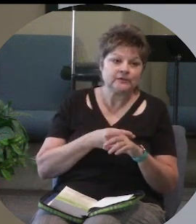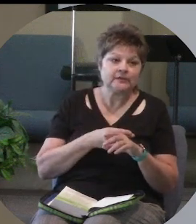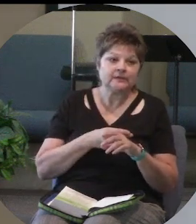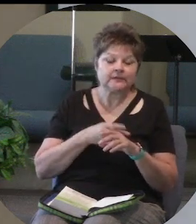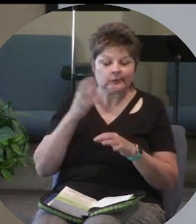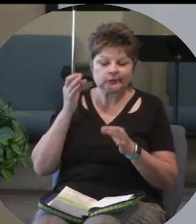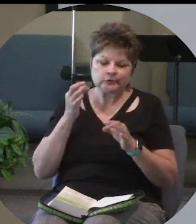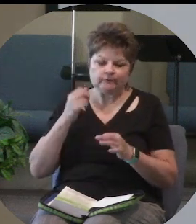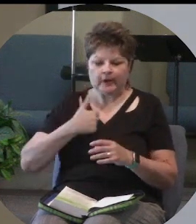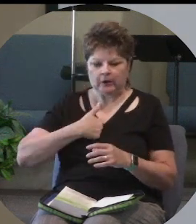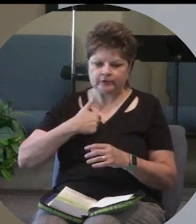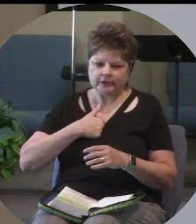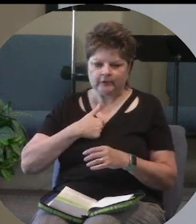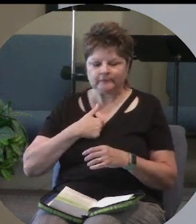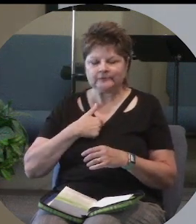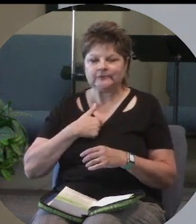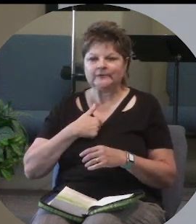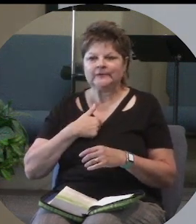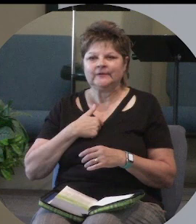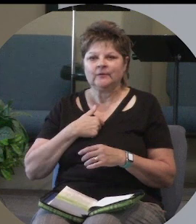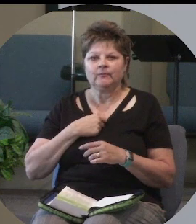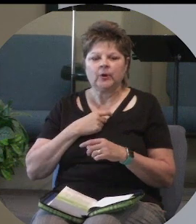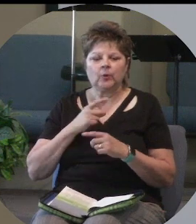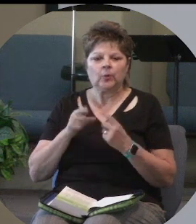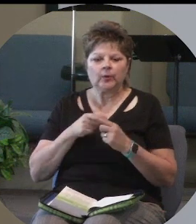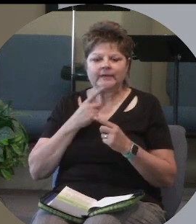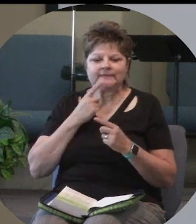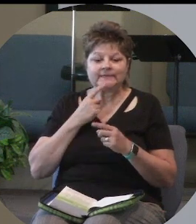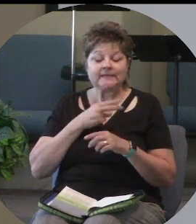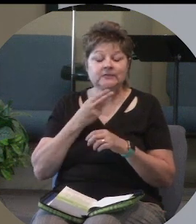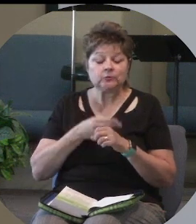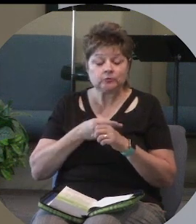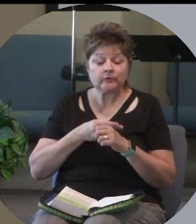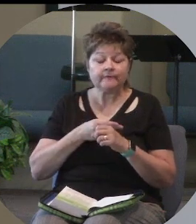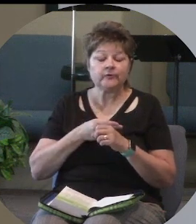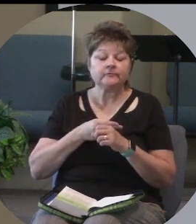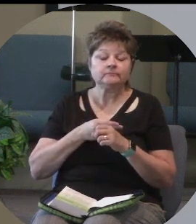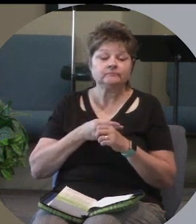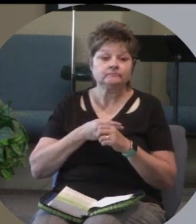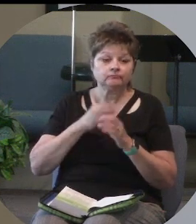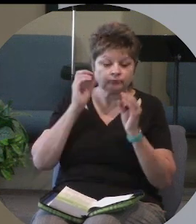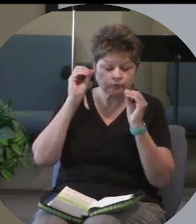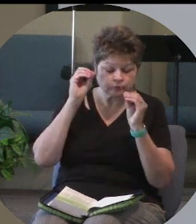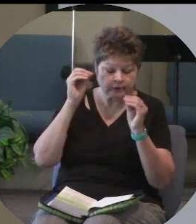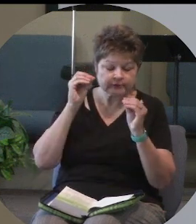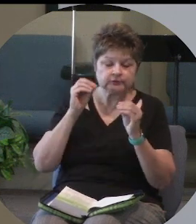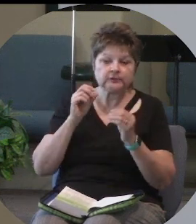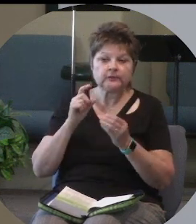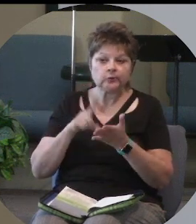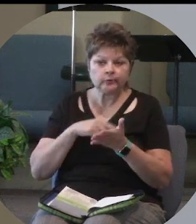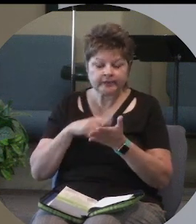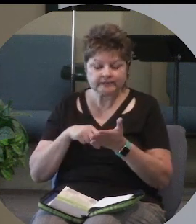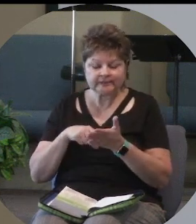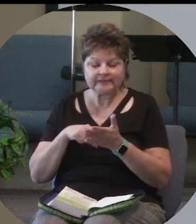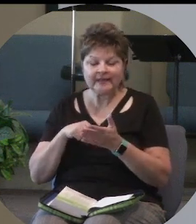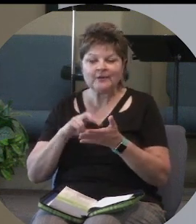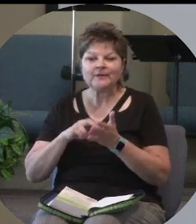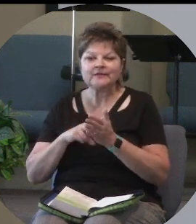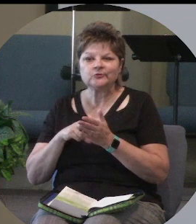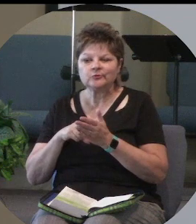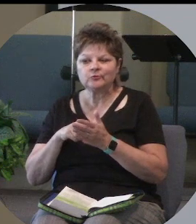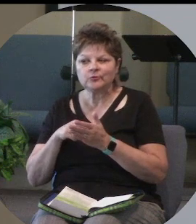ourselves. But when it says it's useful for instruction and correction, that means you read it and correct yourself.